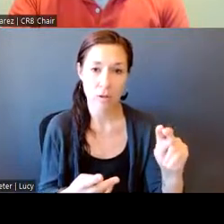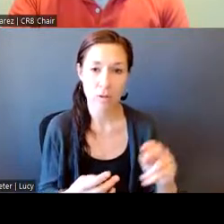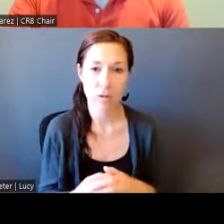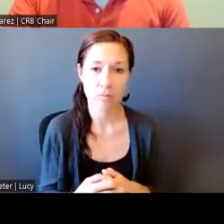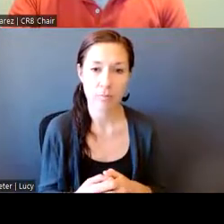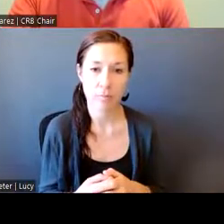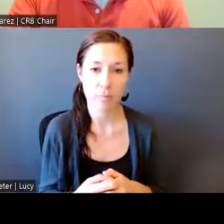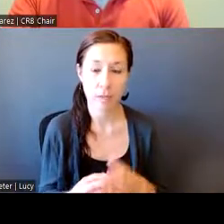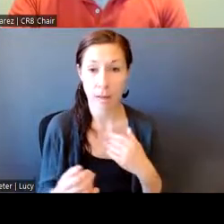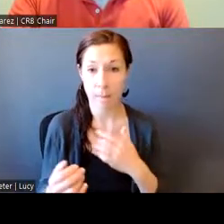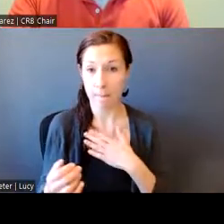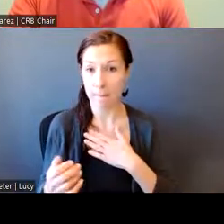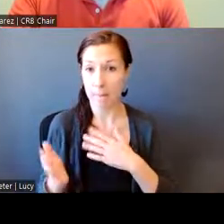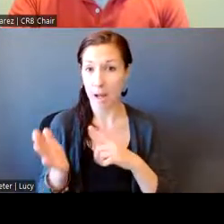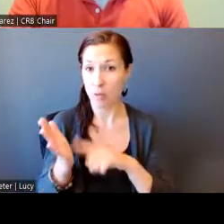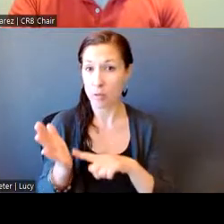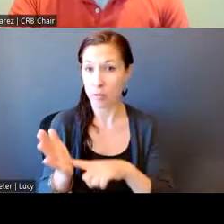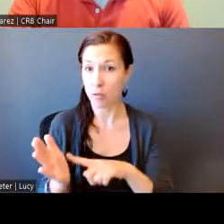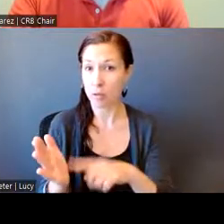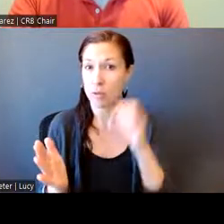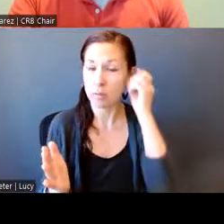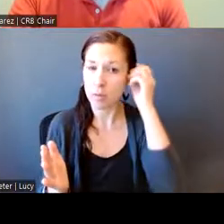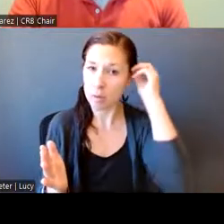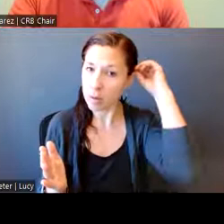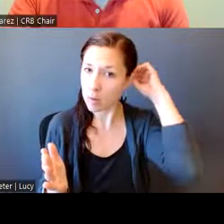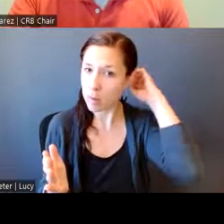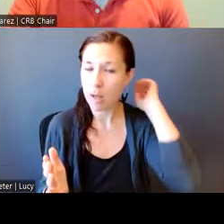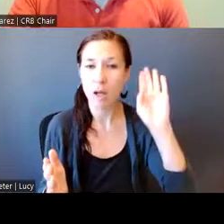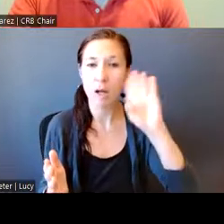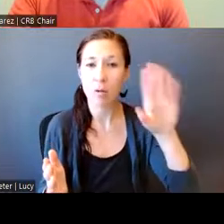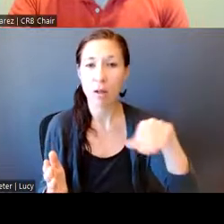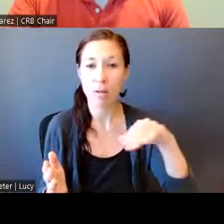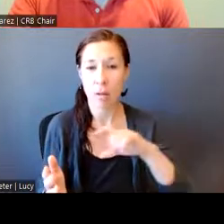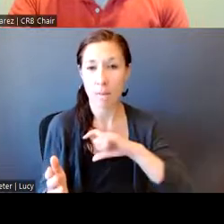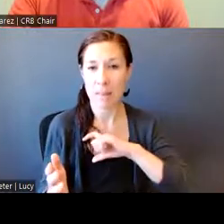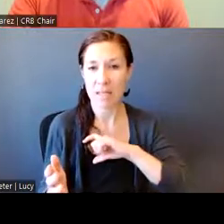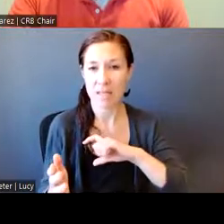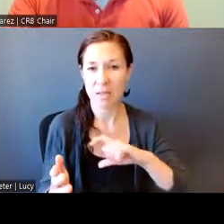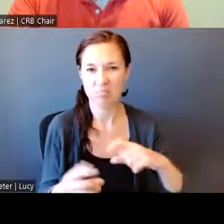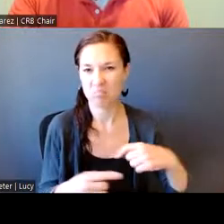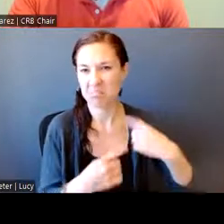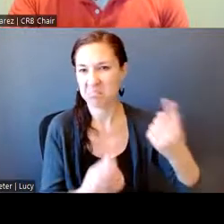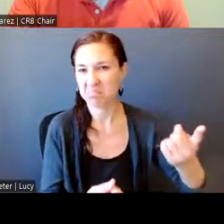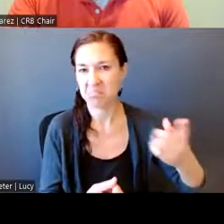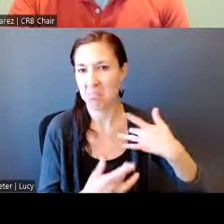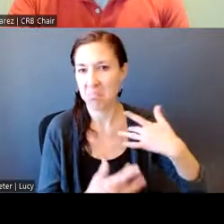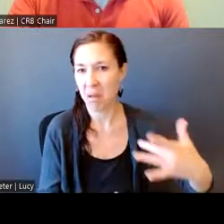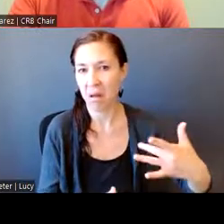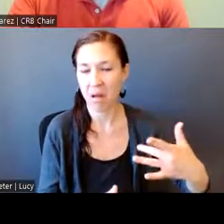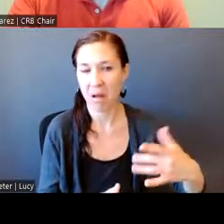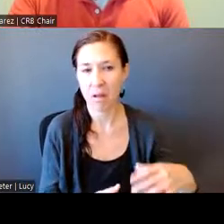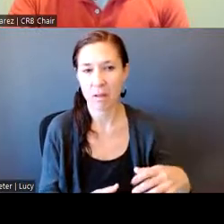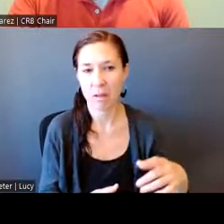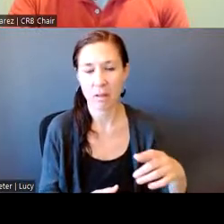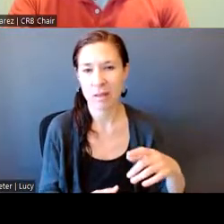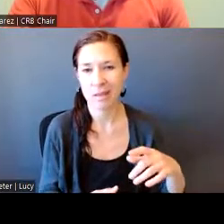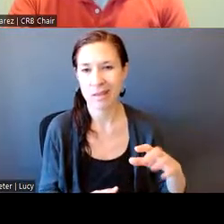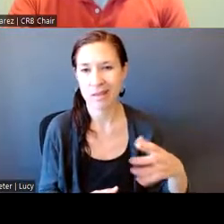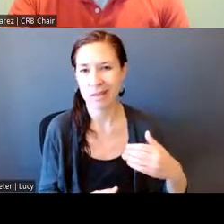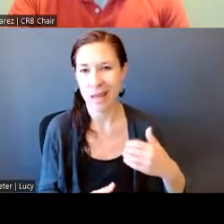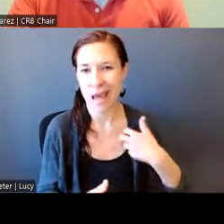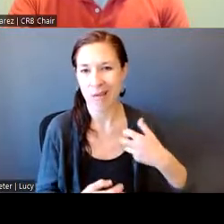independent research, integral research, I know that police departments are historically challenged in how they